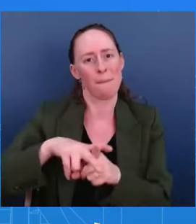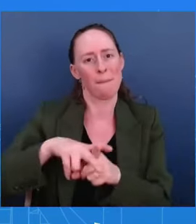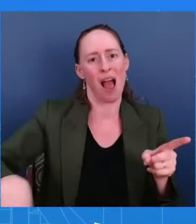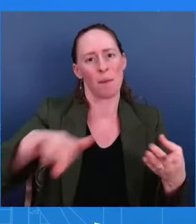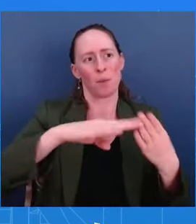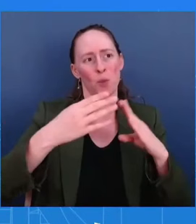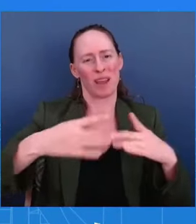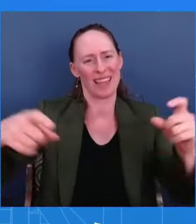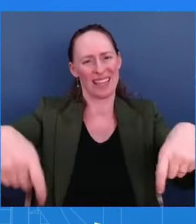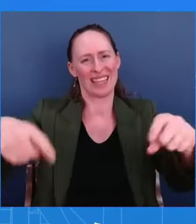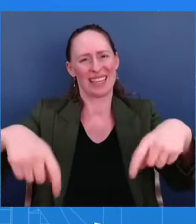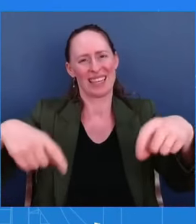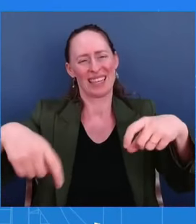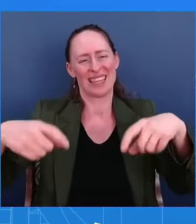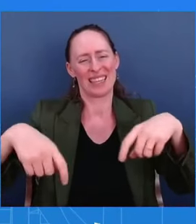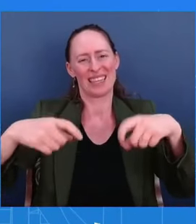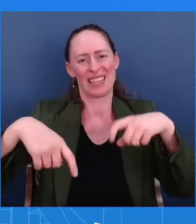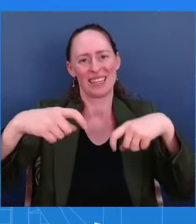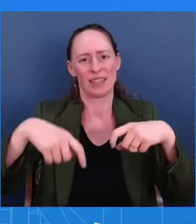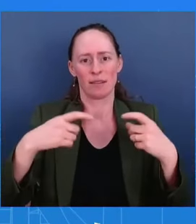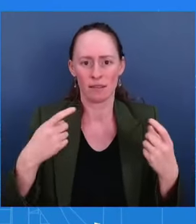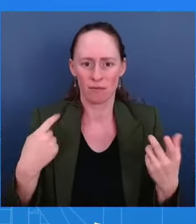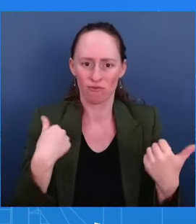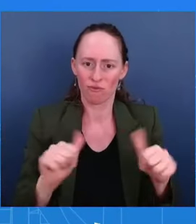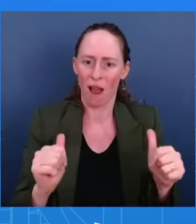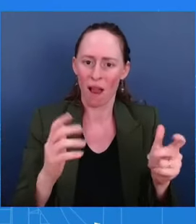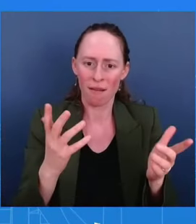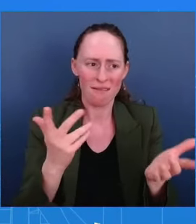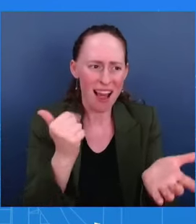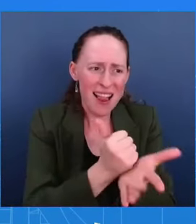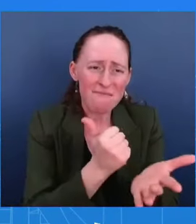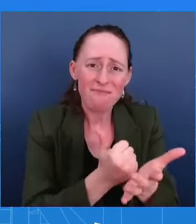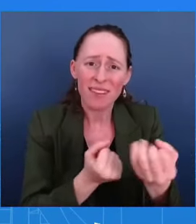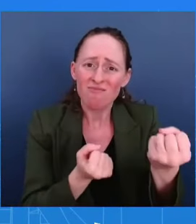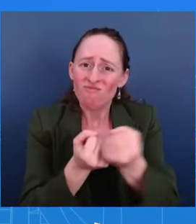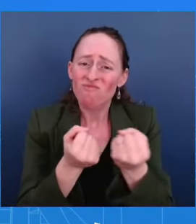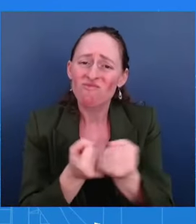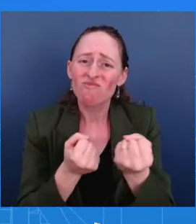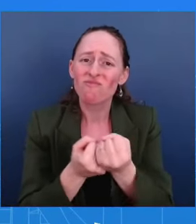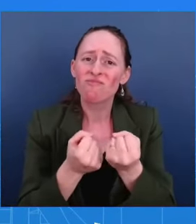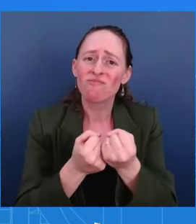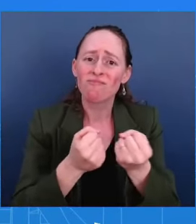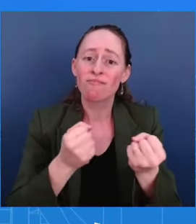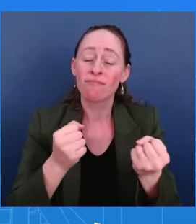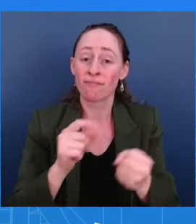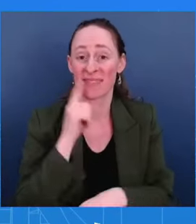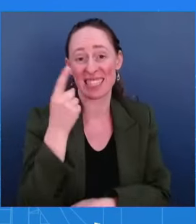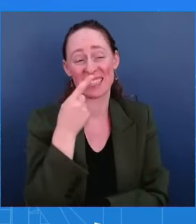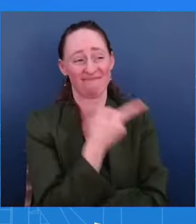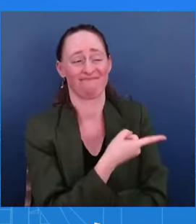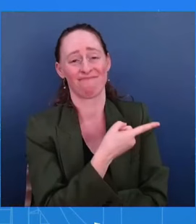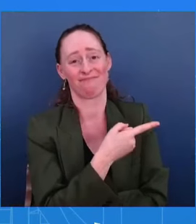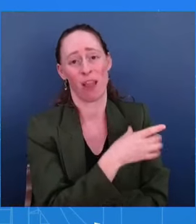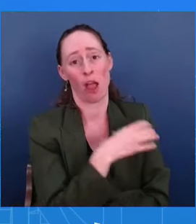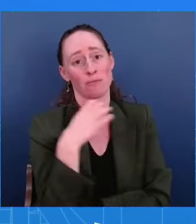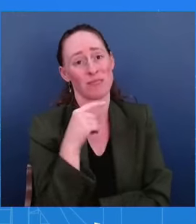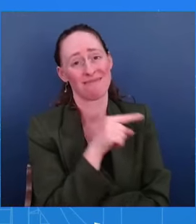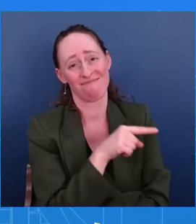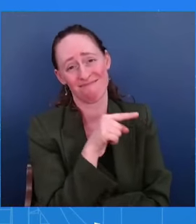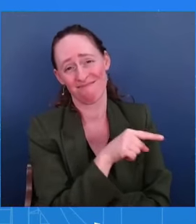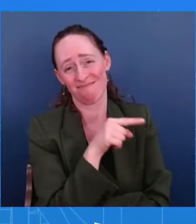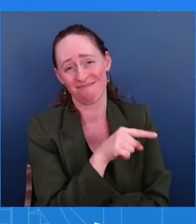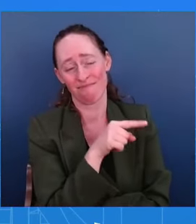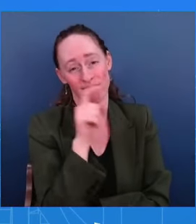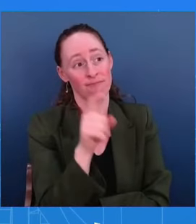to try to keep communities safe. But the answer is legislation. We have to have laws, more laws, additional